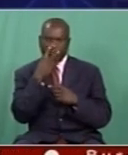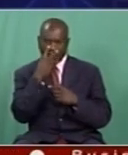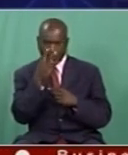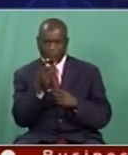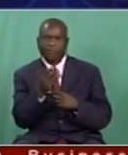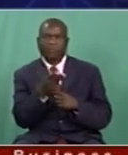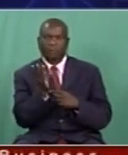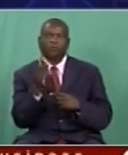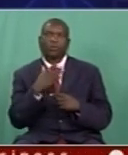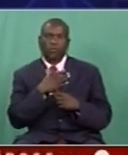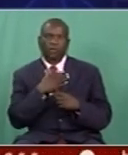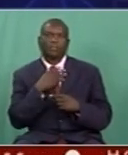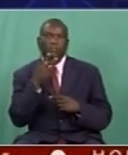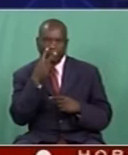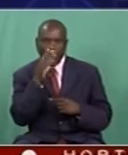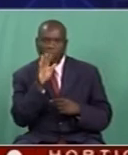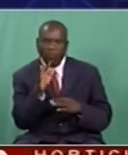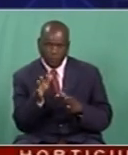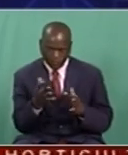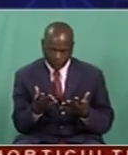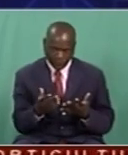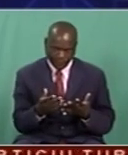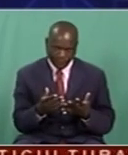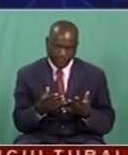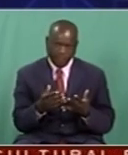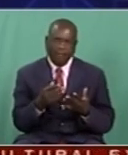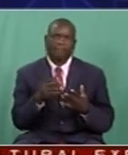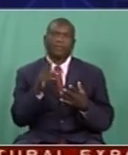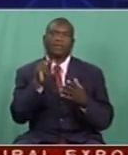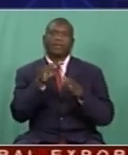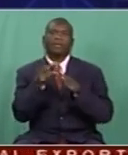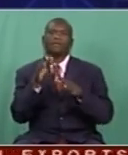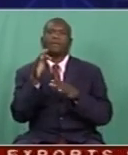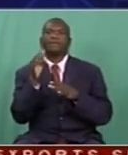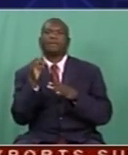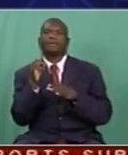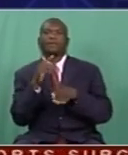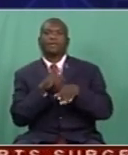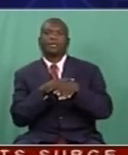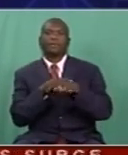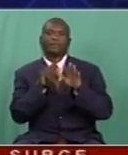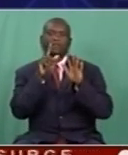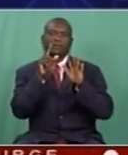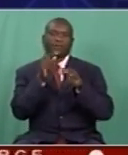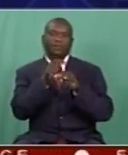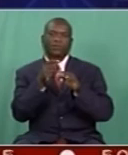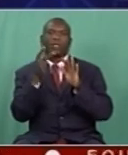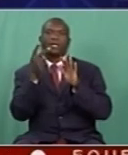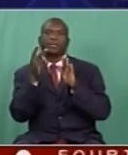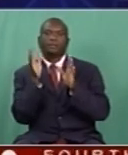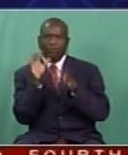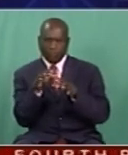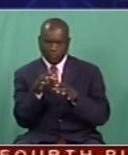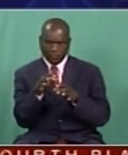clients what they want to hear and what they need to hear as well. You'll find that with national FM, for example, between 7 o'clock and 8 o'clock, we've gone more